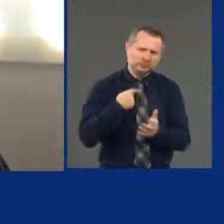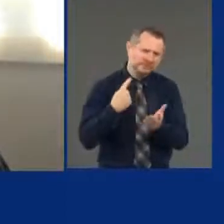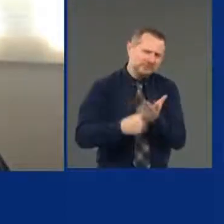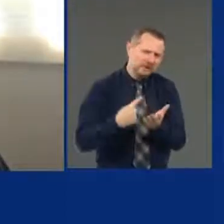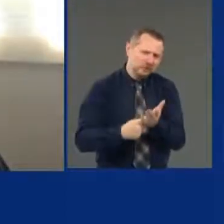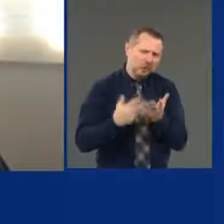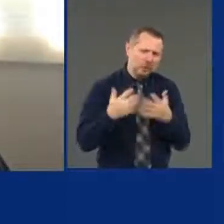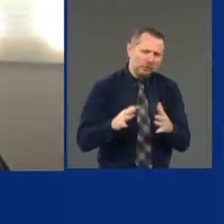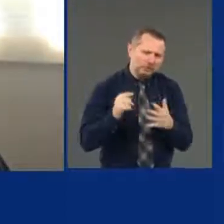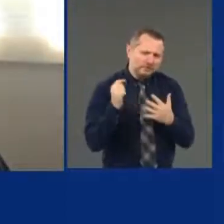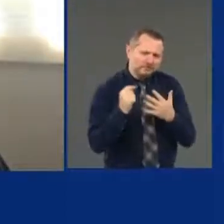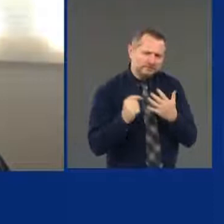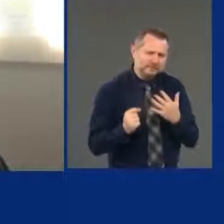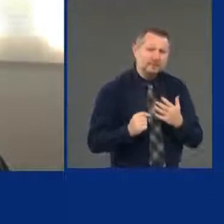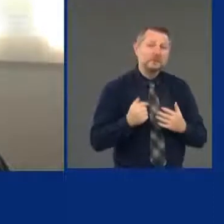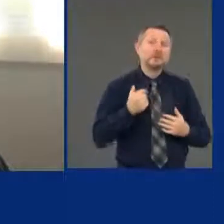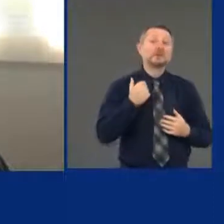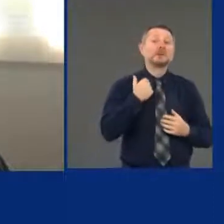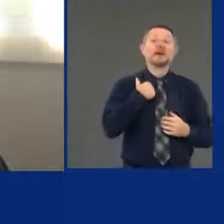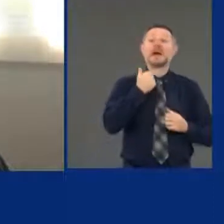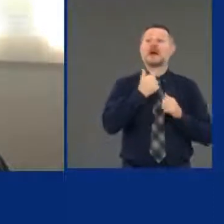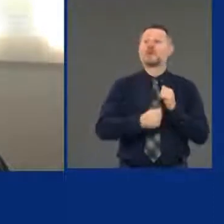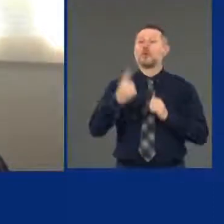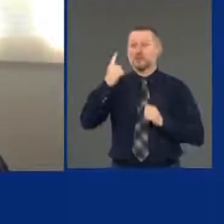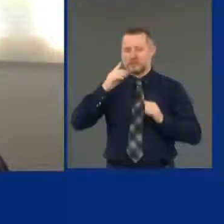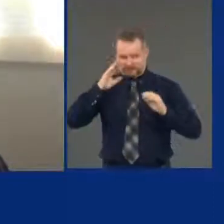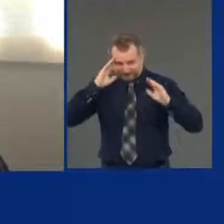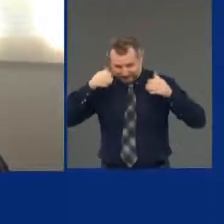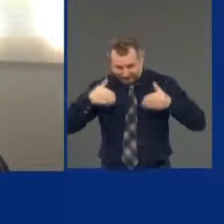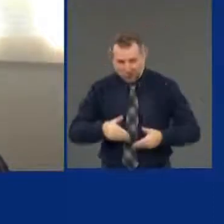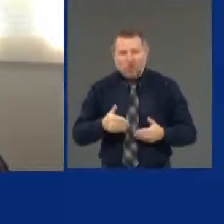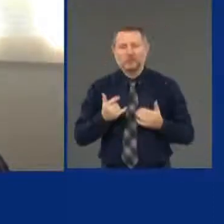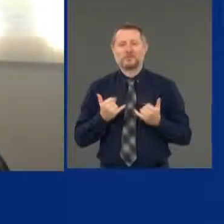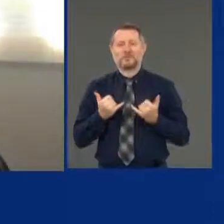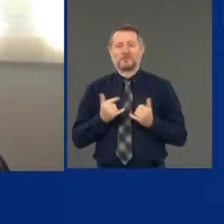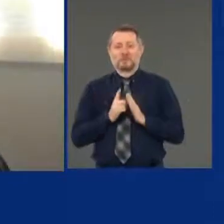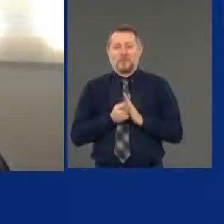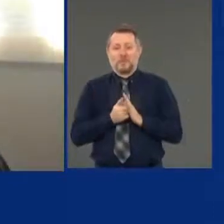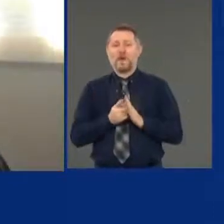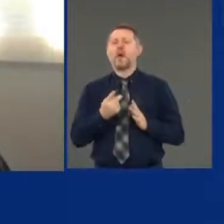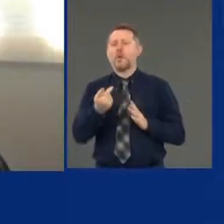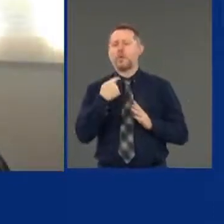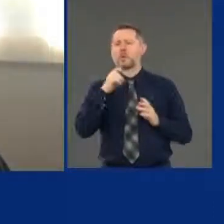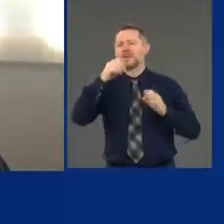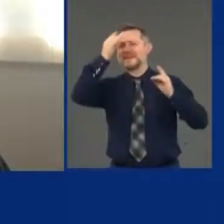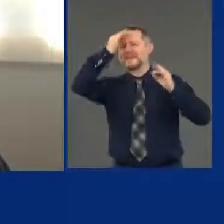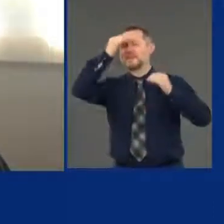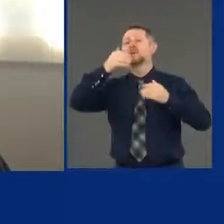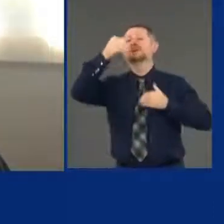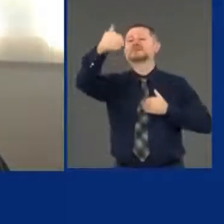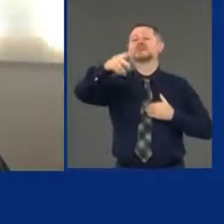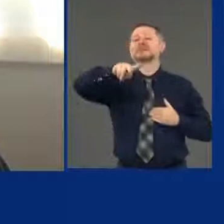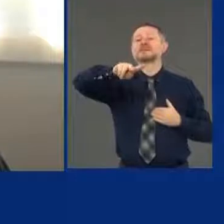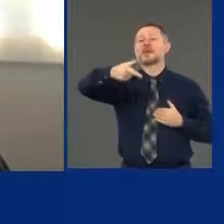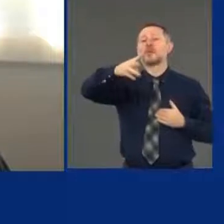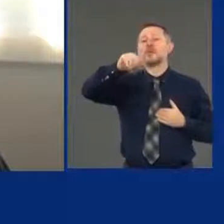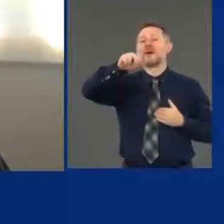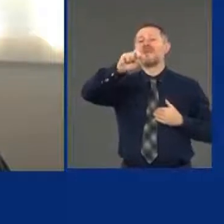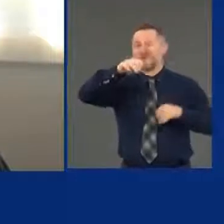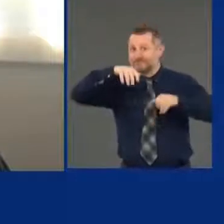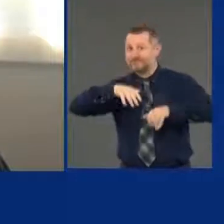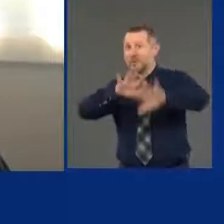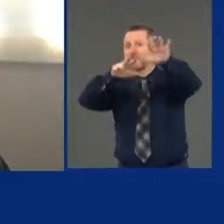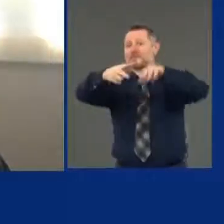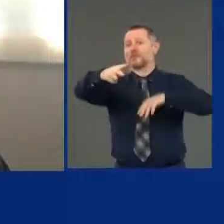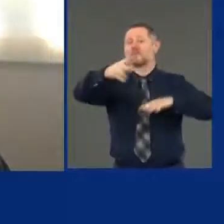You know, everybody's in the here and now right now. But we also have to think about a second wave to this virus. We have to think